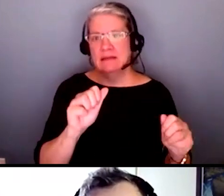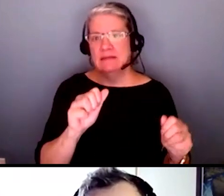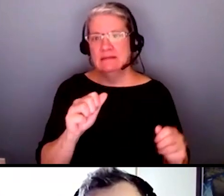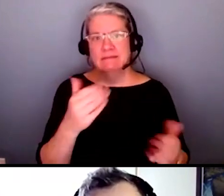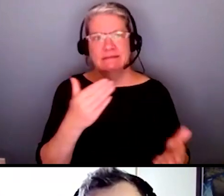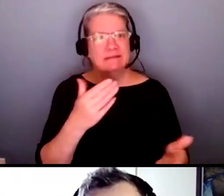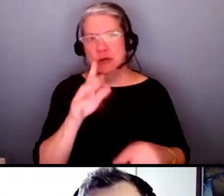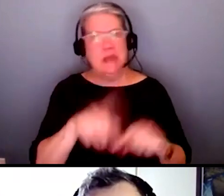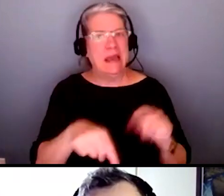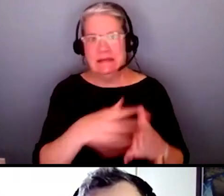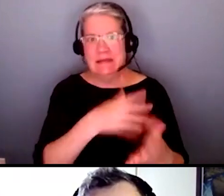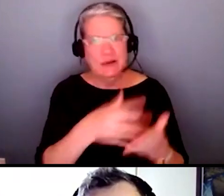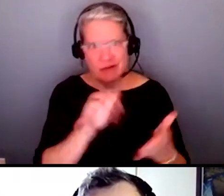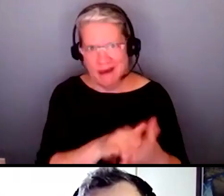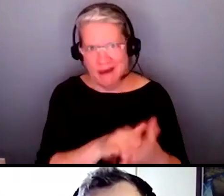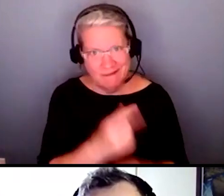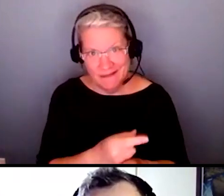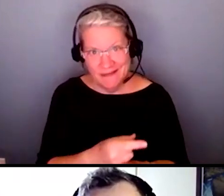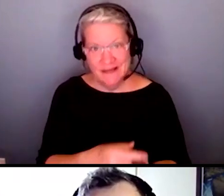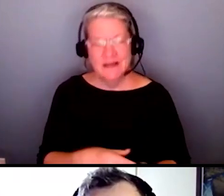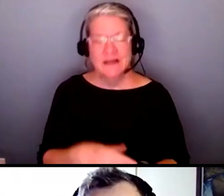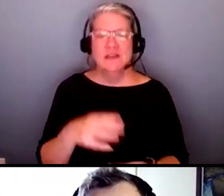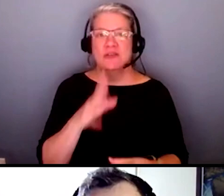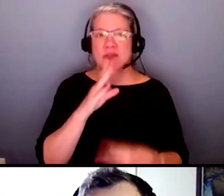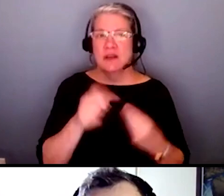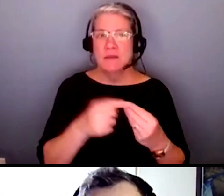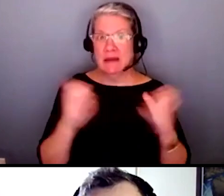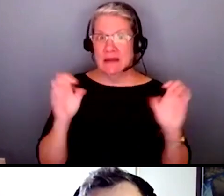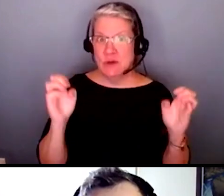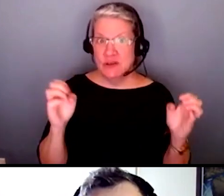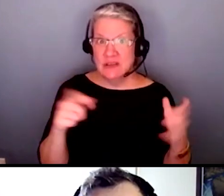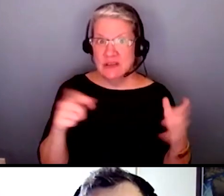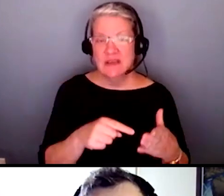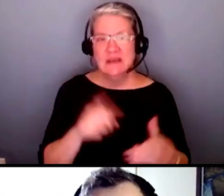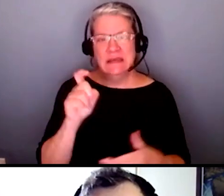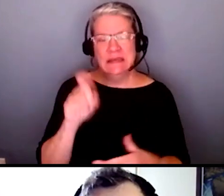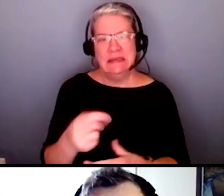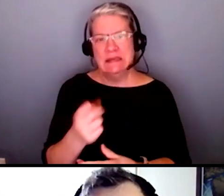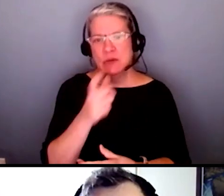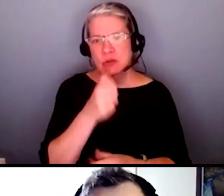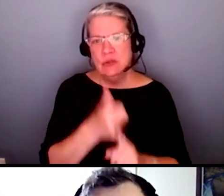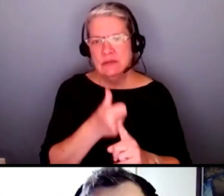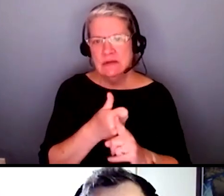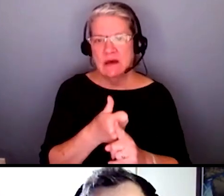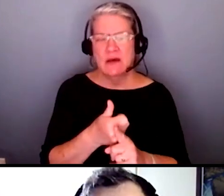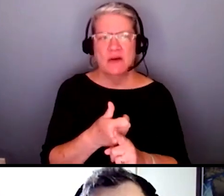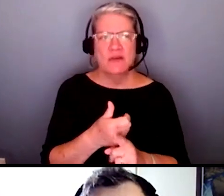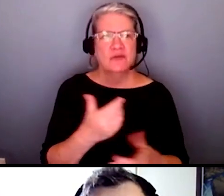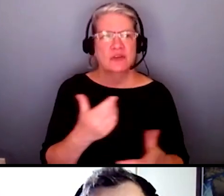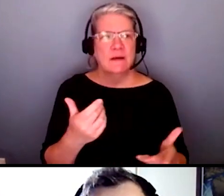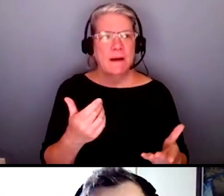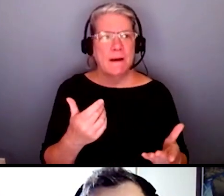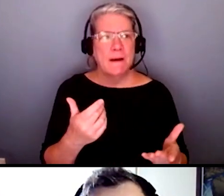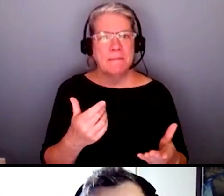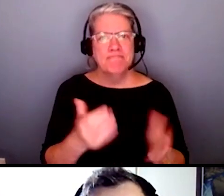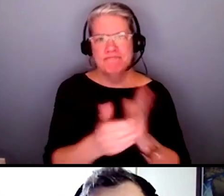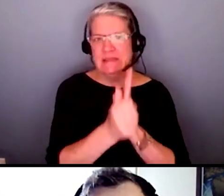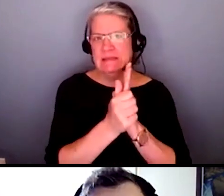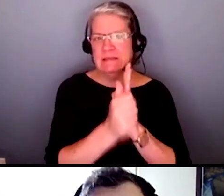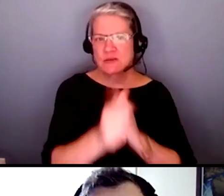you when you're talking about emergency medicine you need someone who is well-versed as a well-versed interpreter